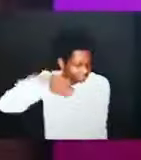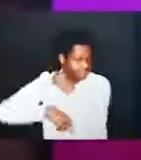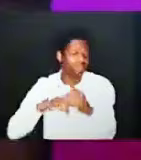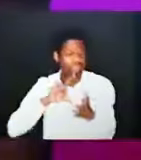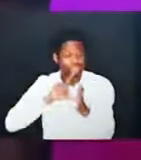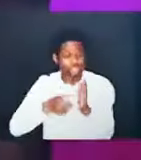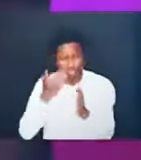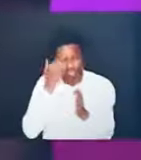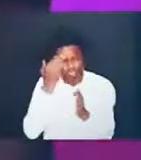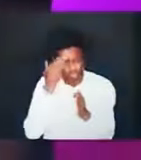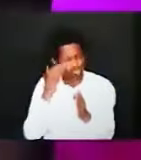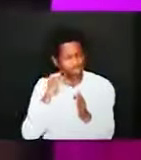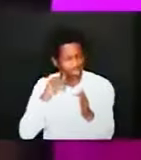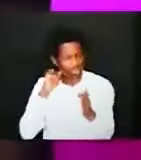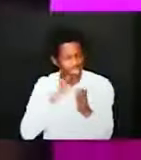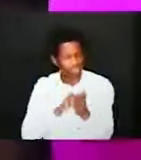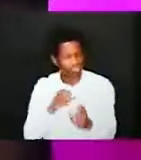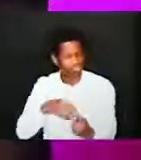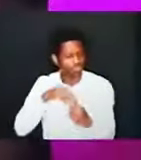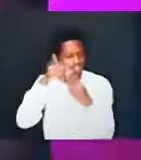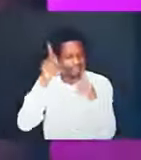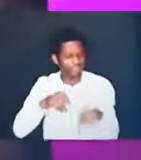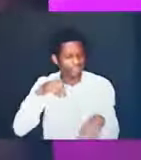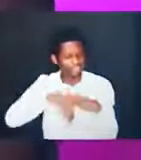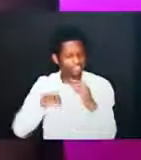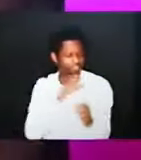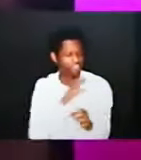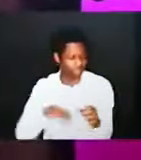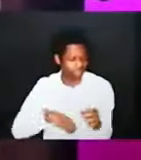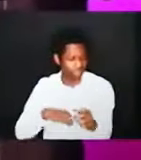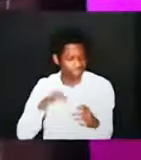and who you have become in this new covenant